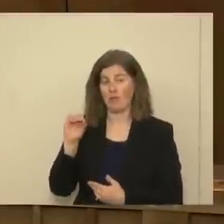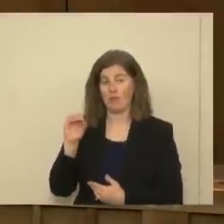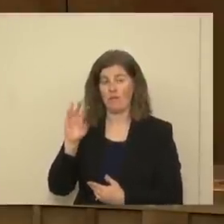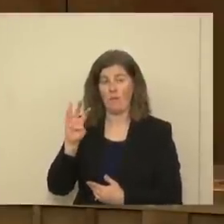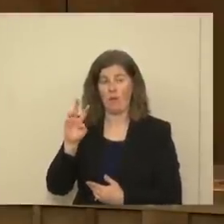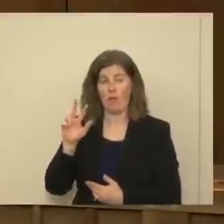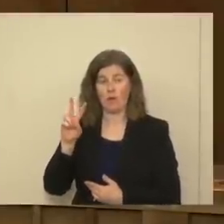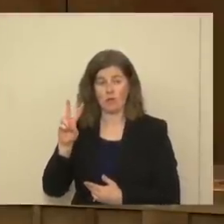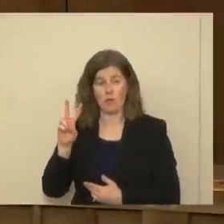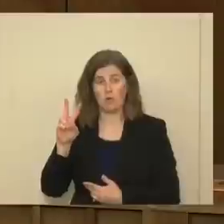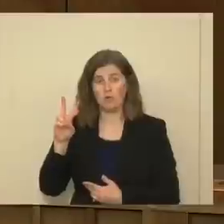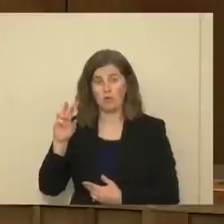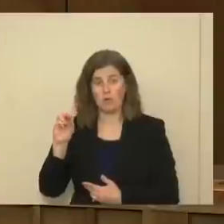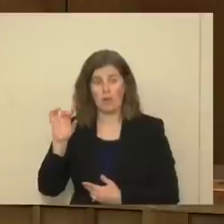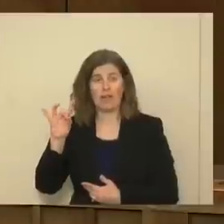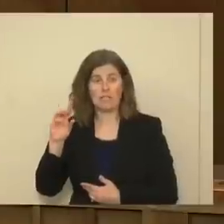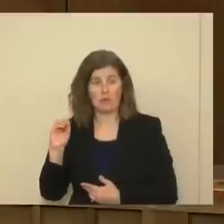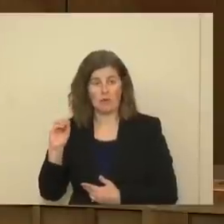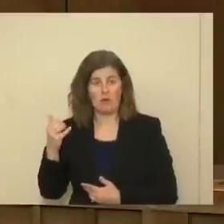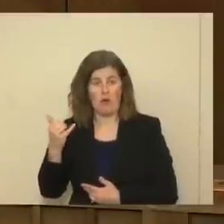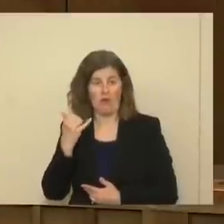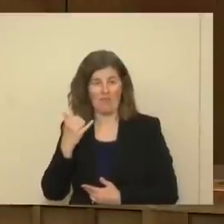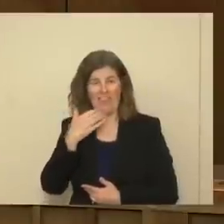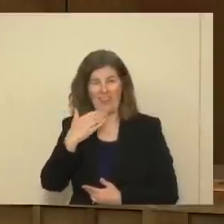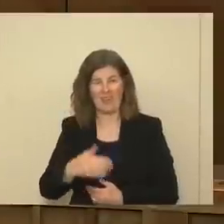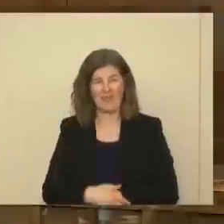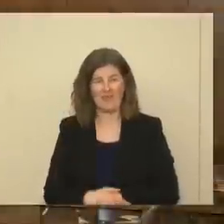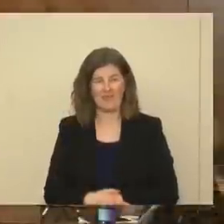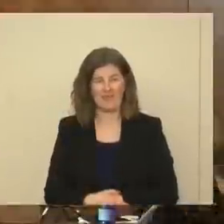-2080. Thank you.